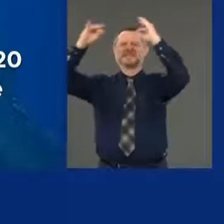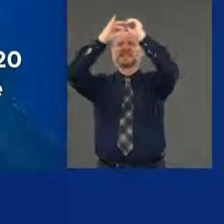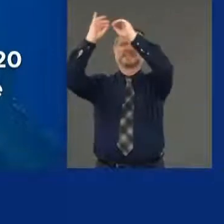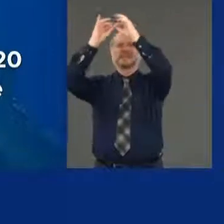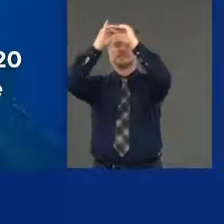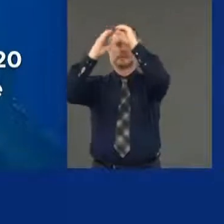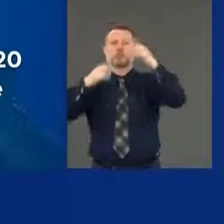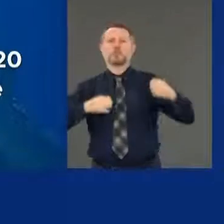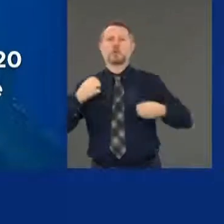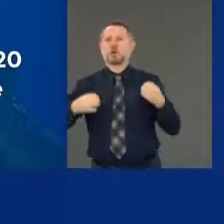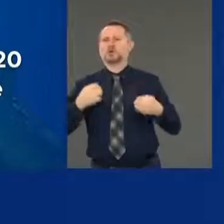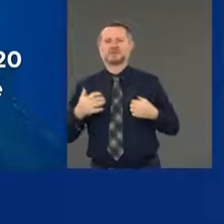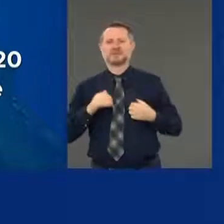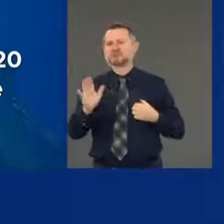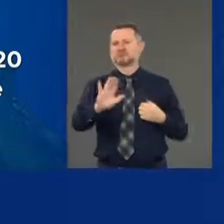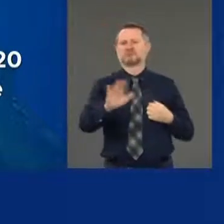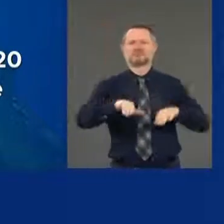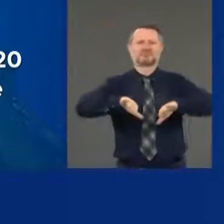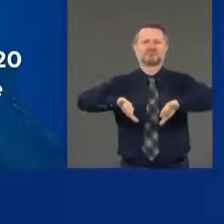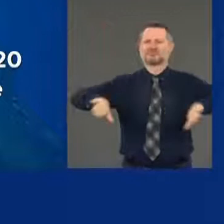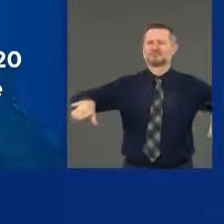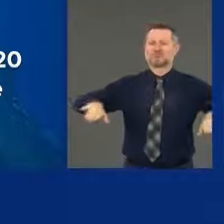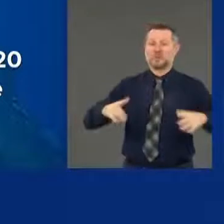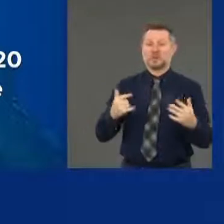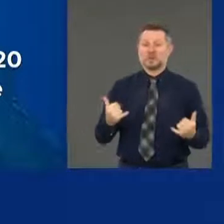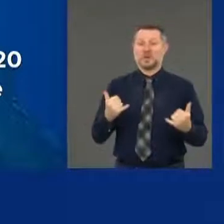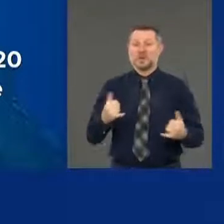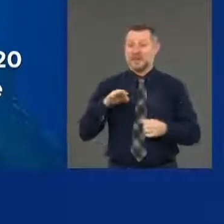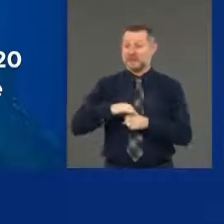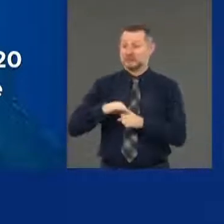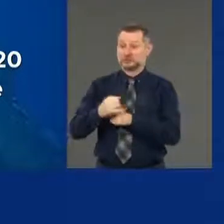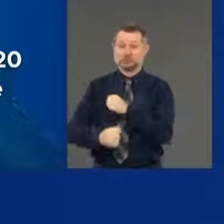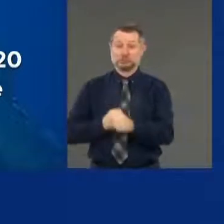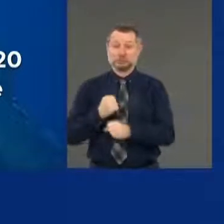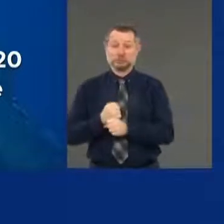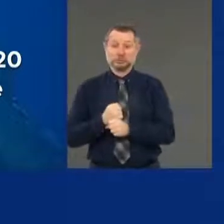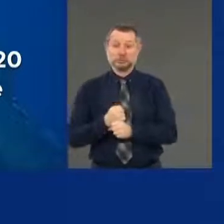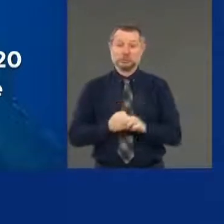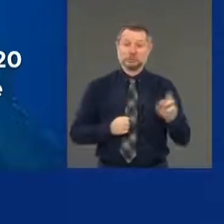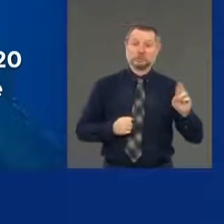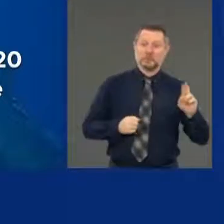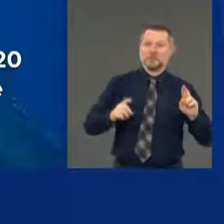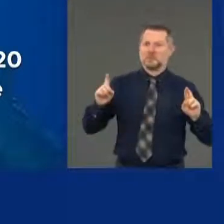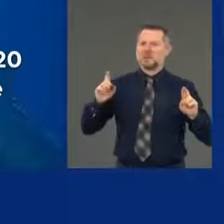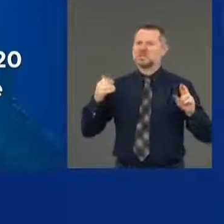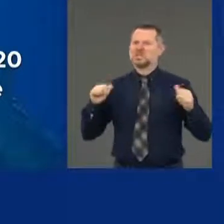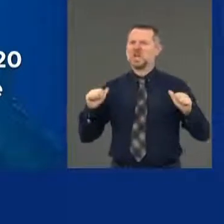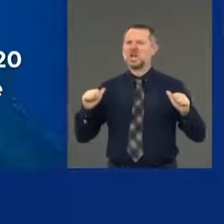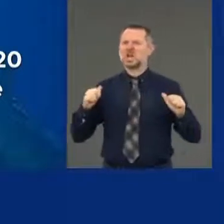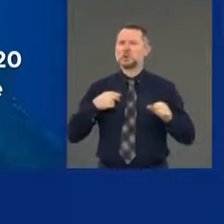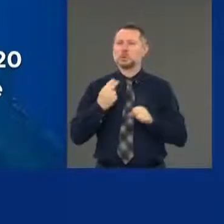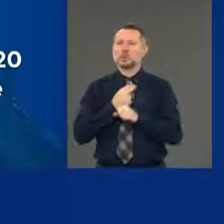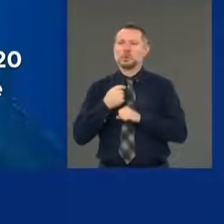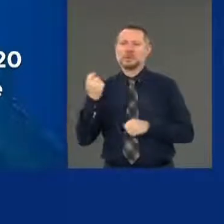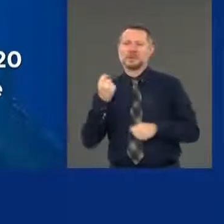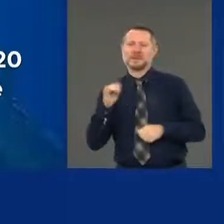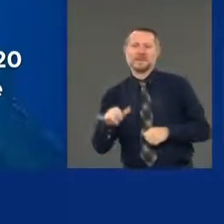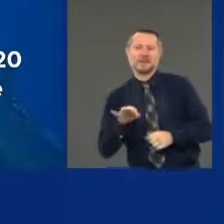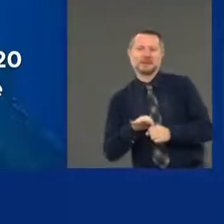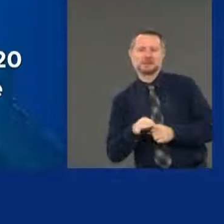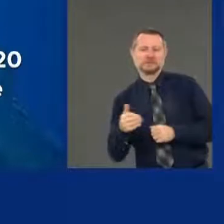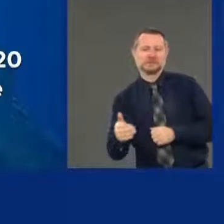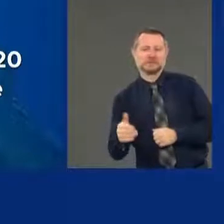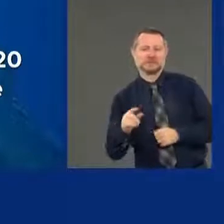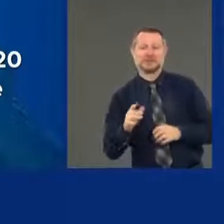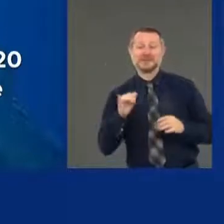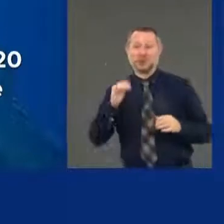emotion. They're trying to win an election. And they'll say whatever they have to say to win an election. That's why people are disgusted